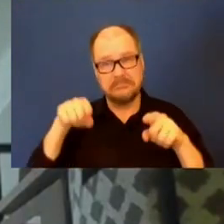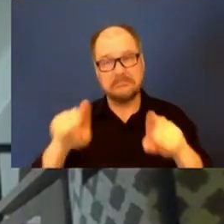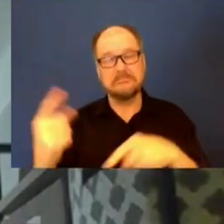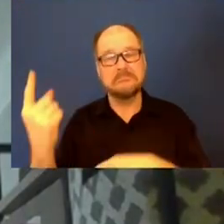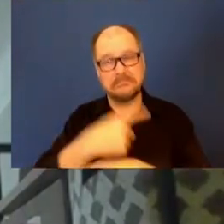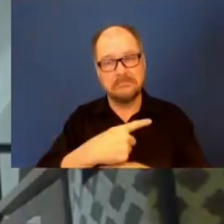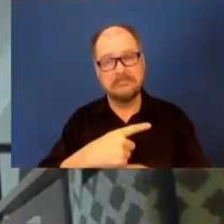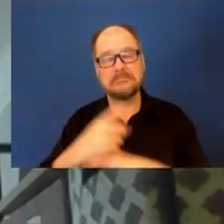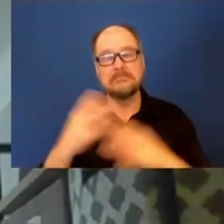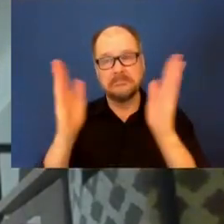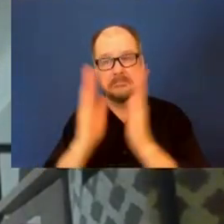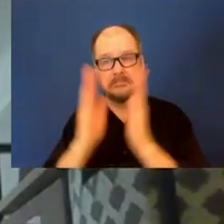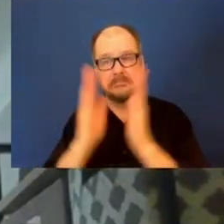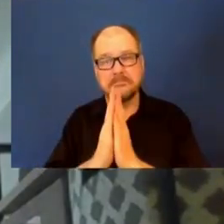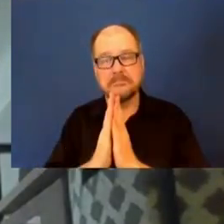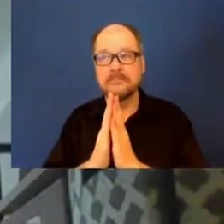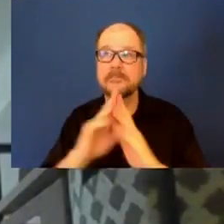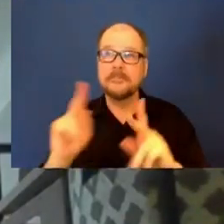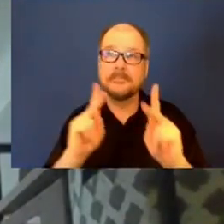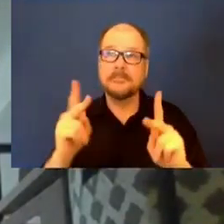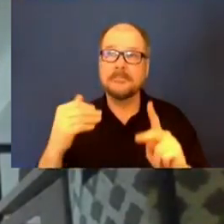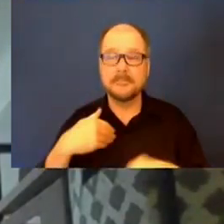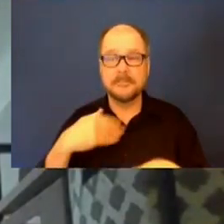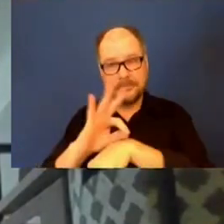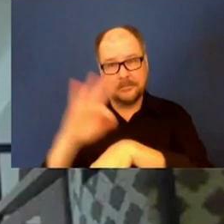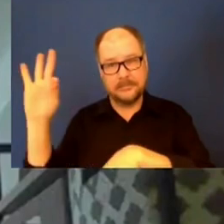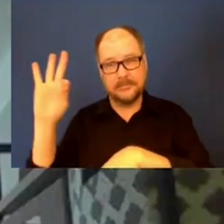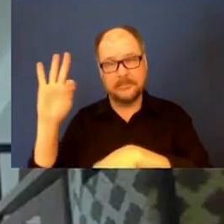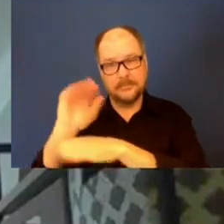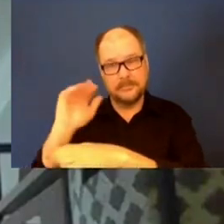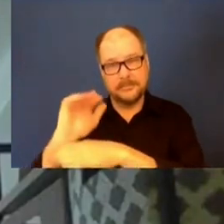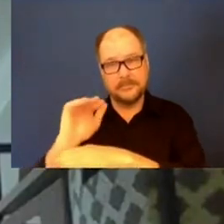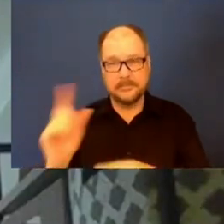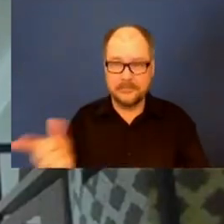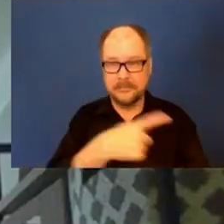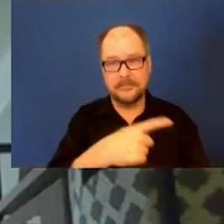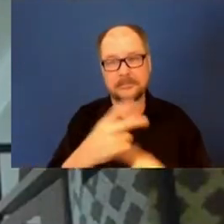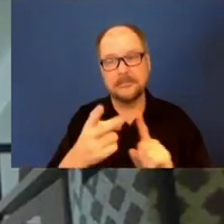ask that there is a, I believe it's a 9 o'clock curfew at those hotels.